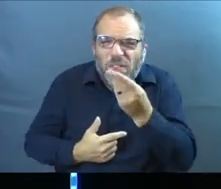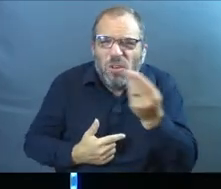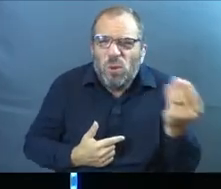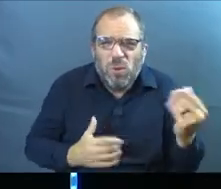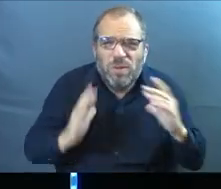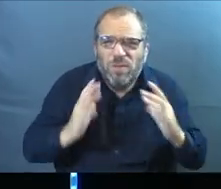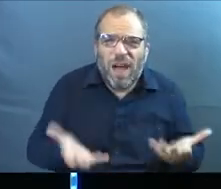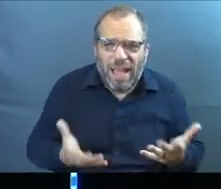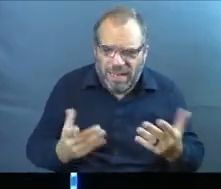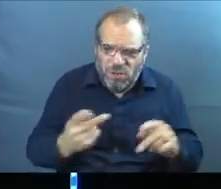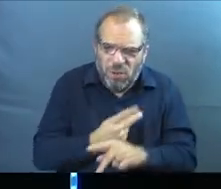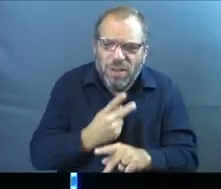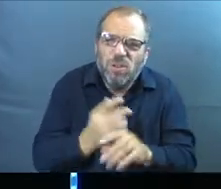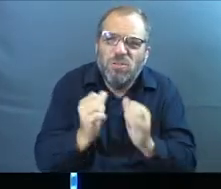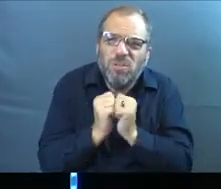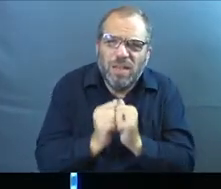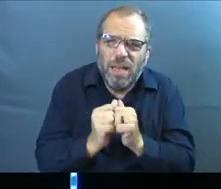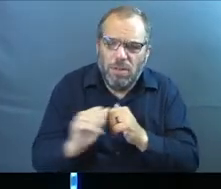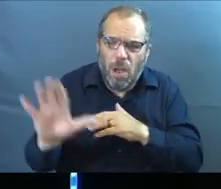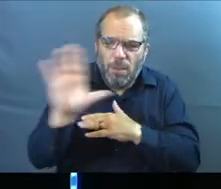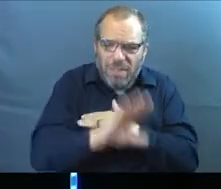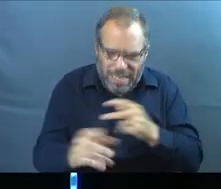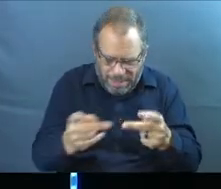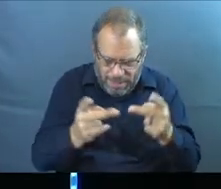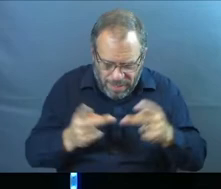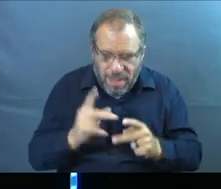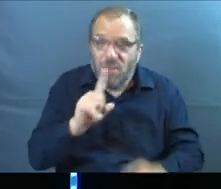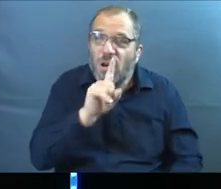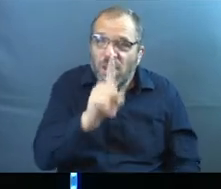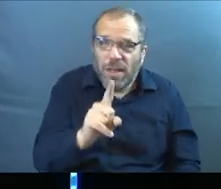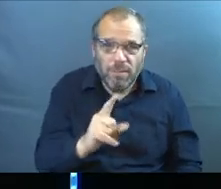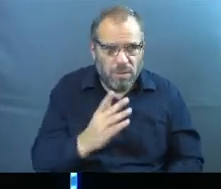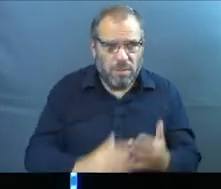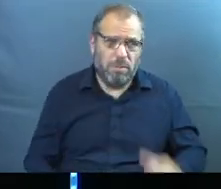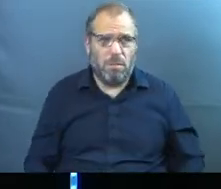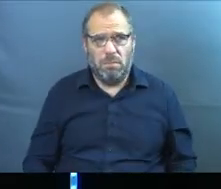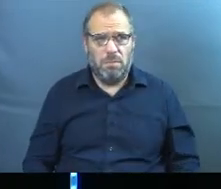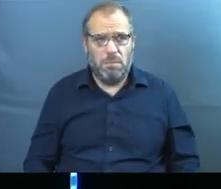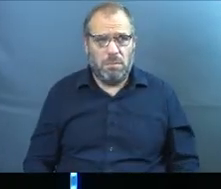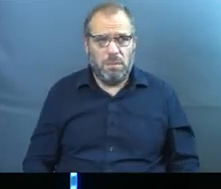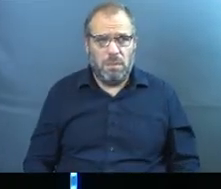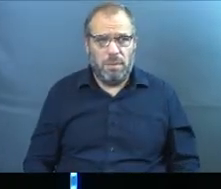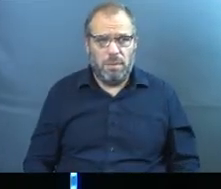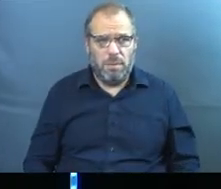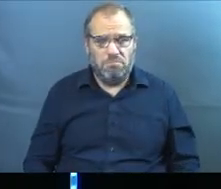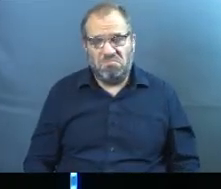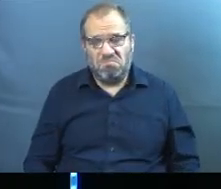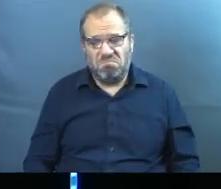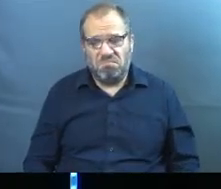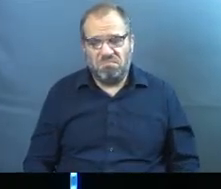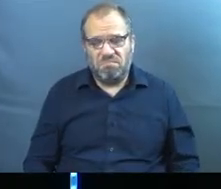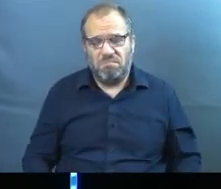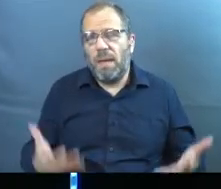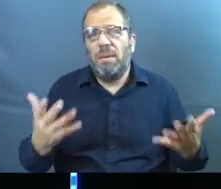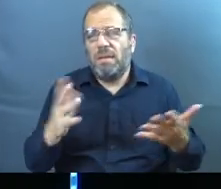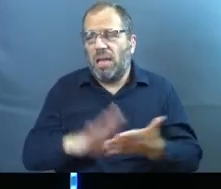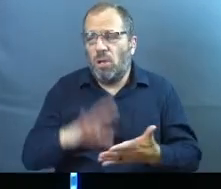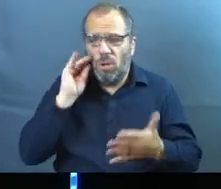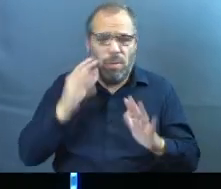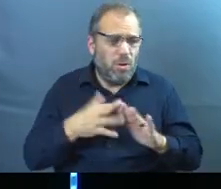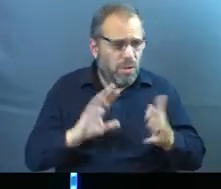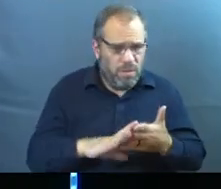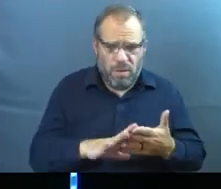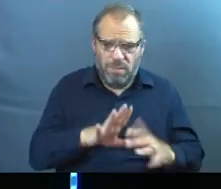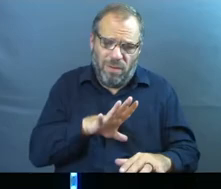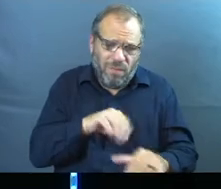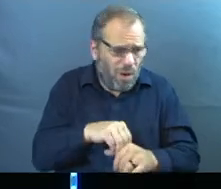this out together. Protect that space for authenticity. Some of us are on the other side of this, and maybe we're like learning about community.